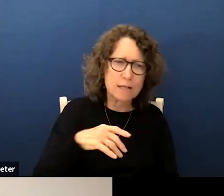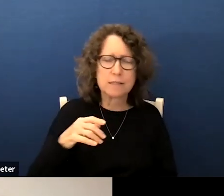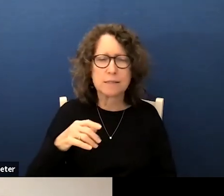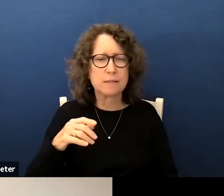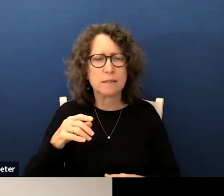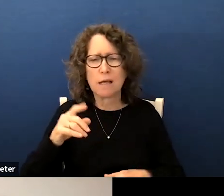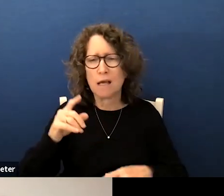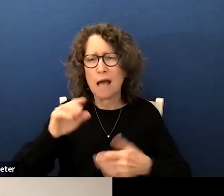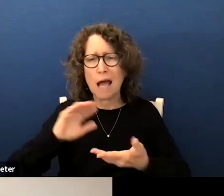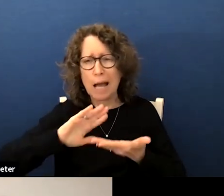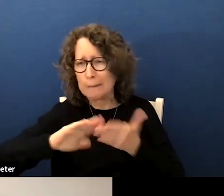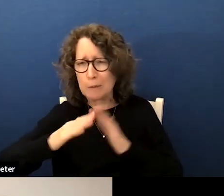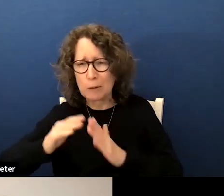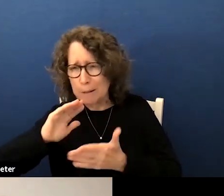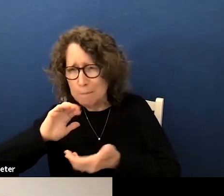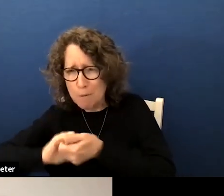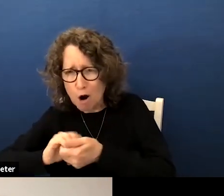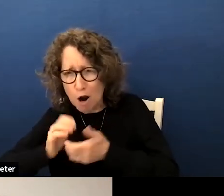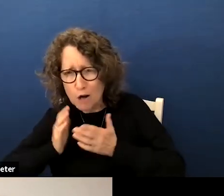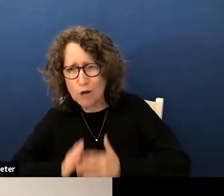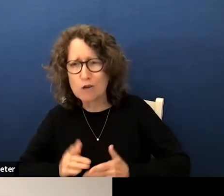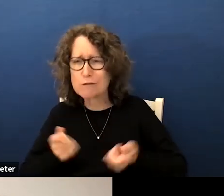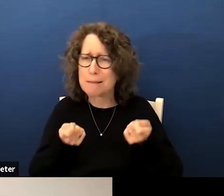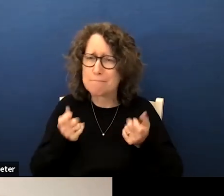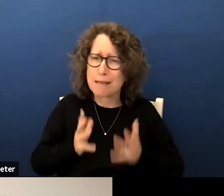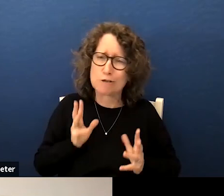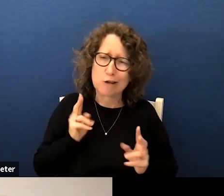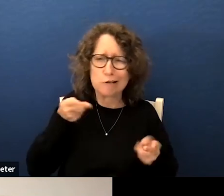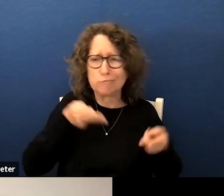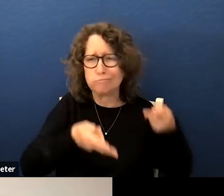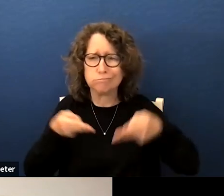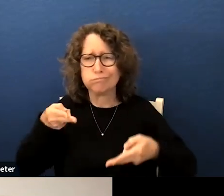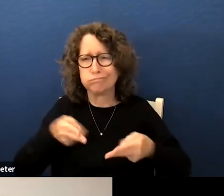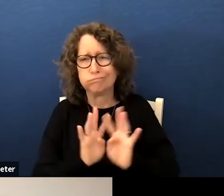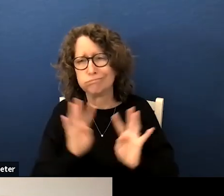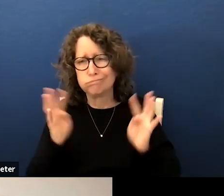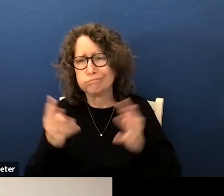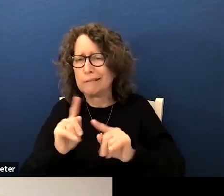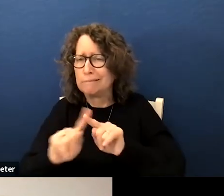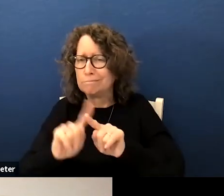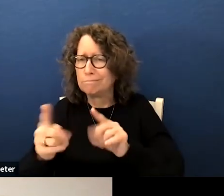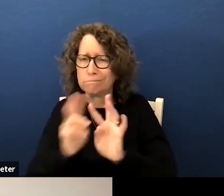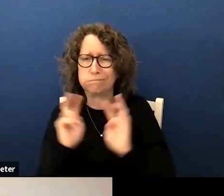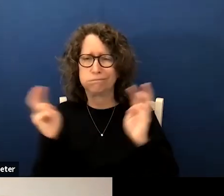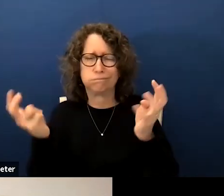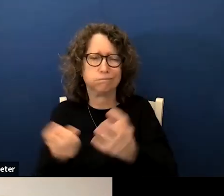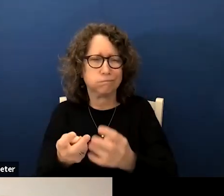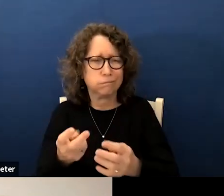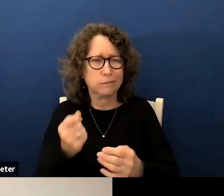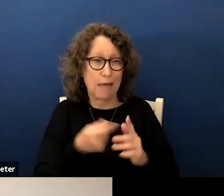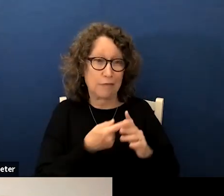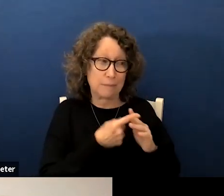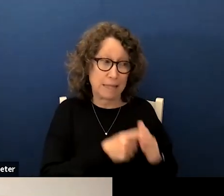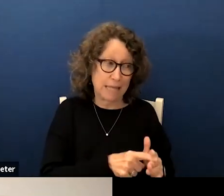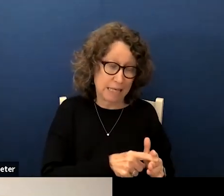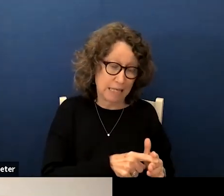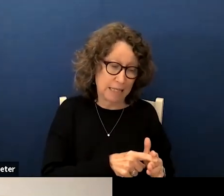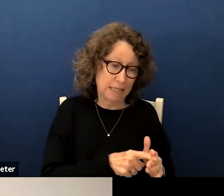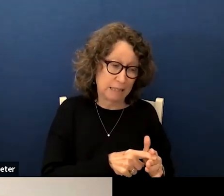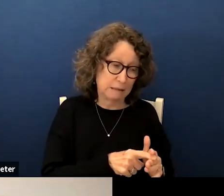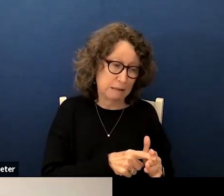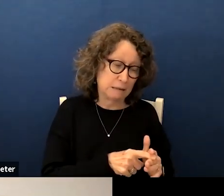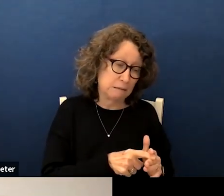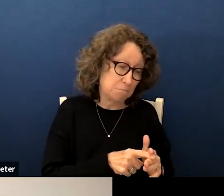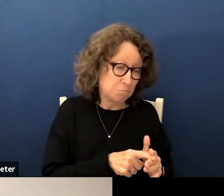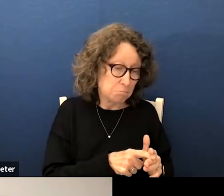community partners uh administrators we have a little bit a little bit of everything that at the beginning was um maybe